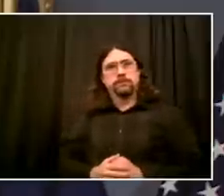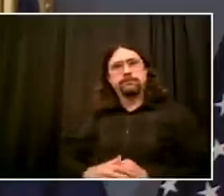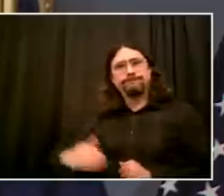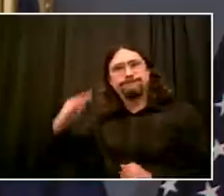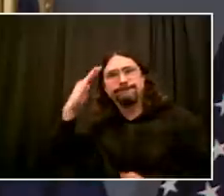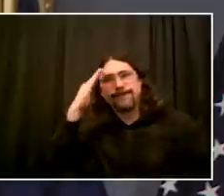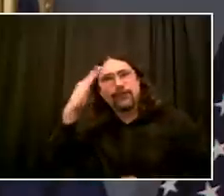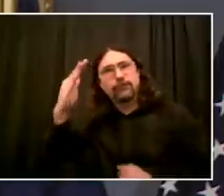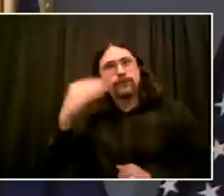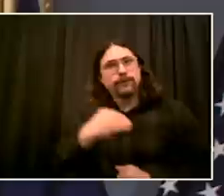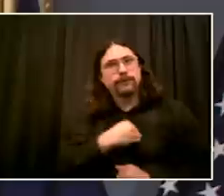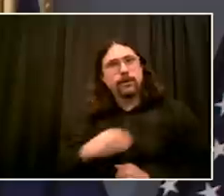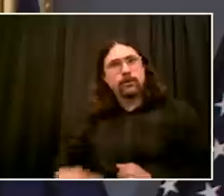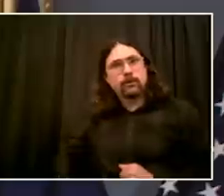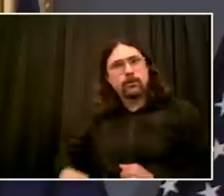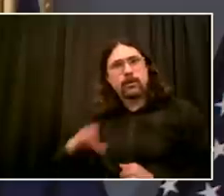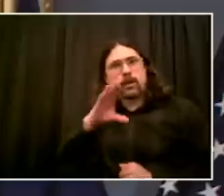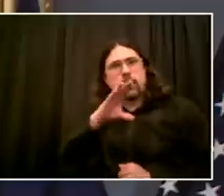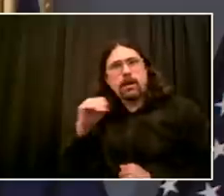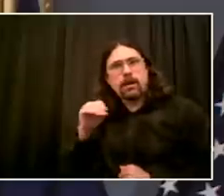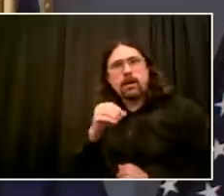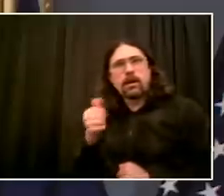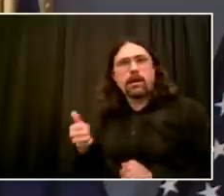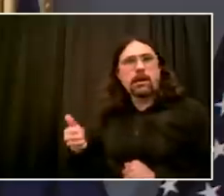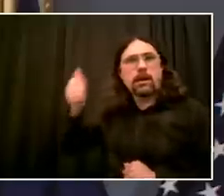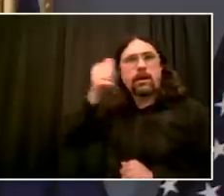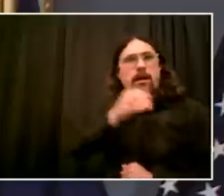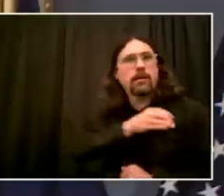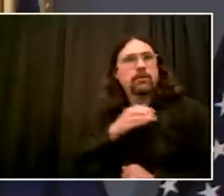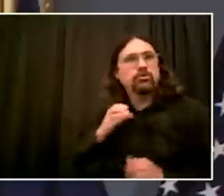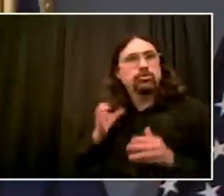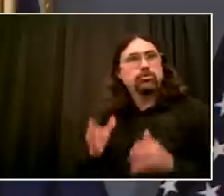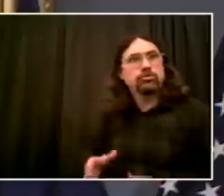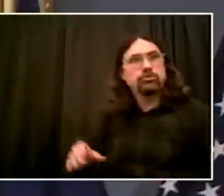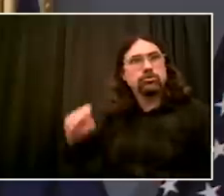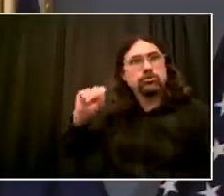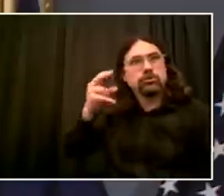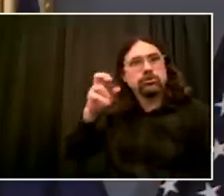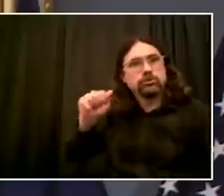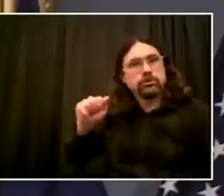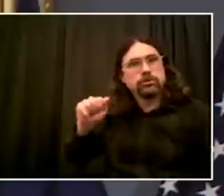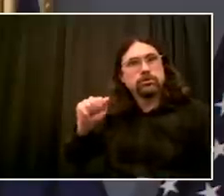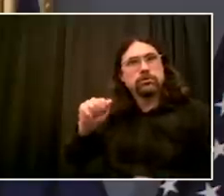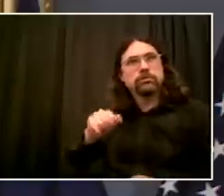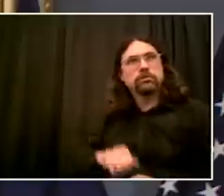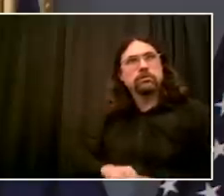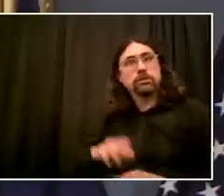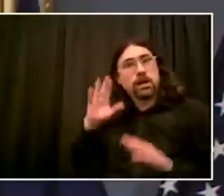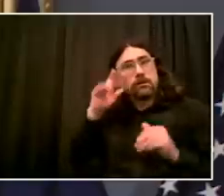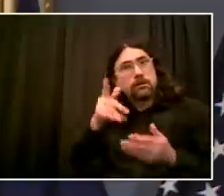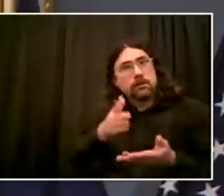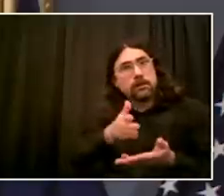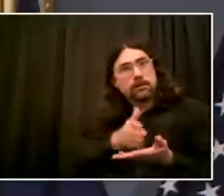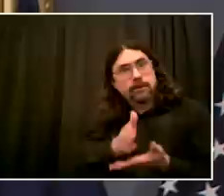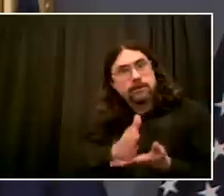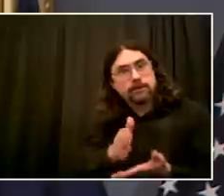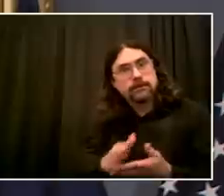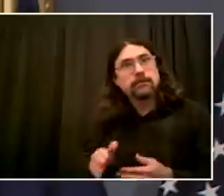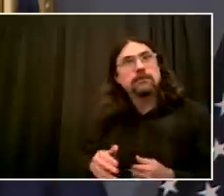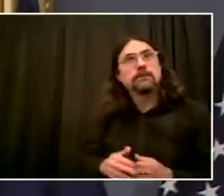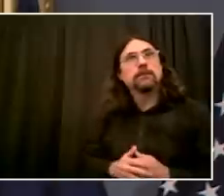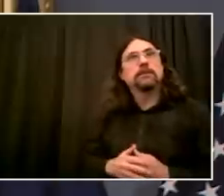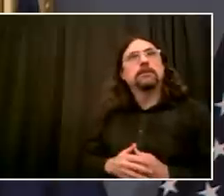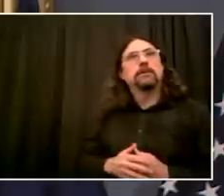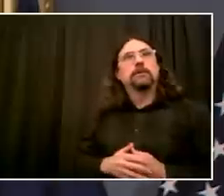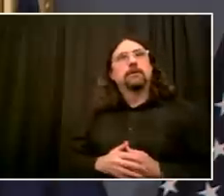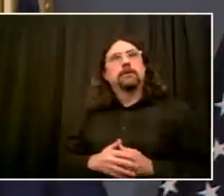Let's I've been looking at these protests. I've been there for every day. And what I'm finding is, is